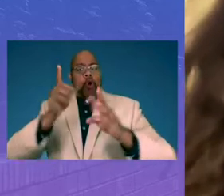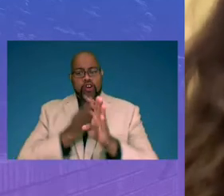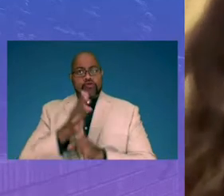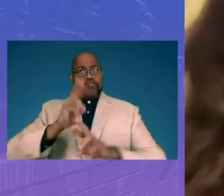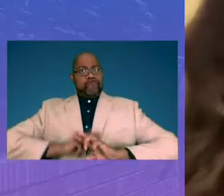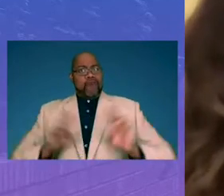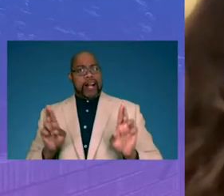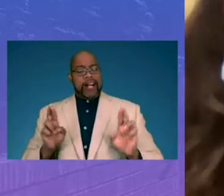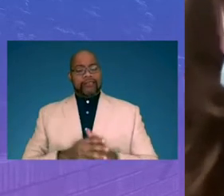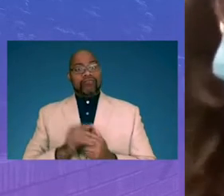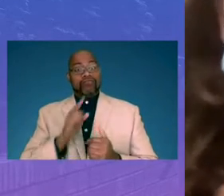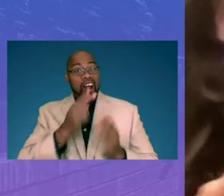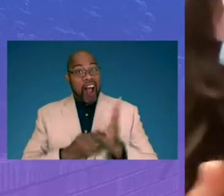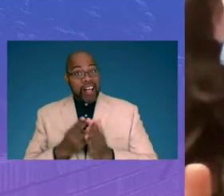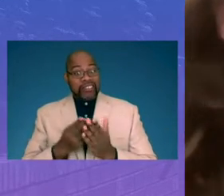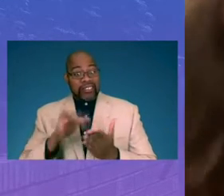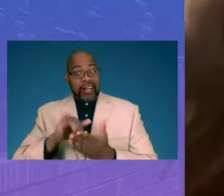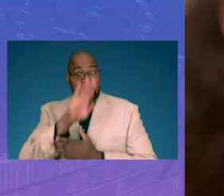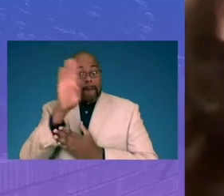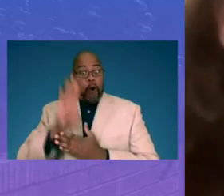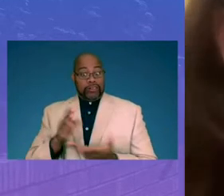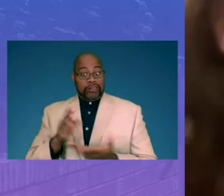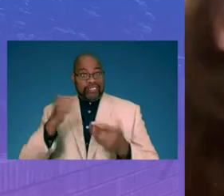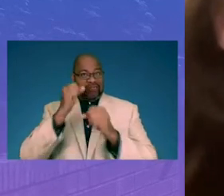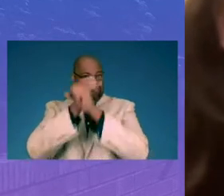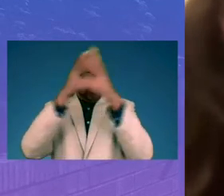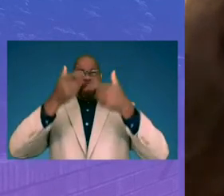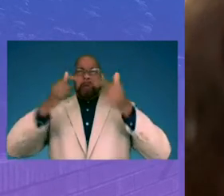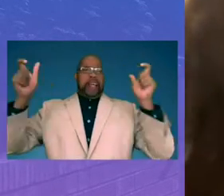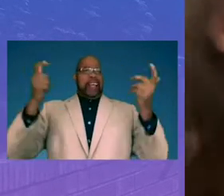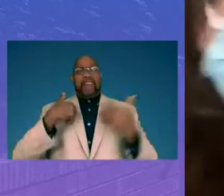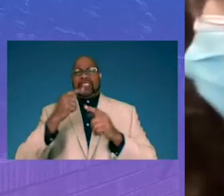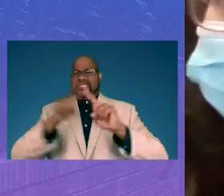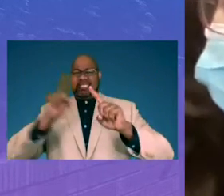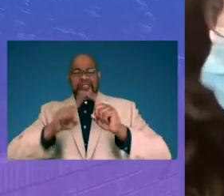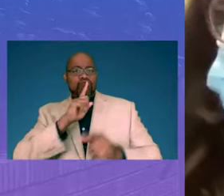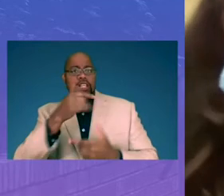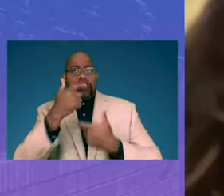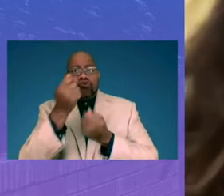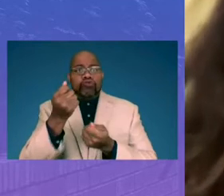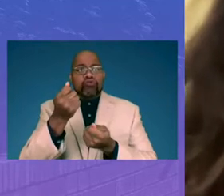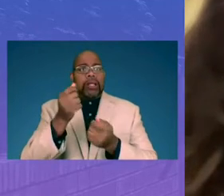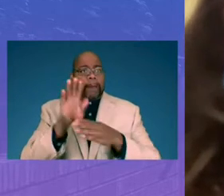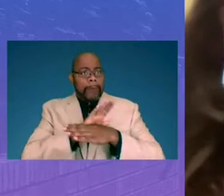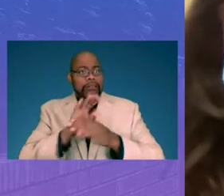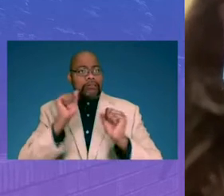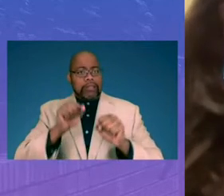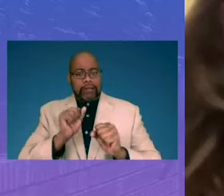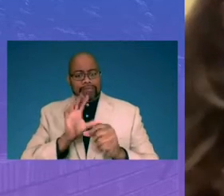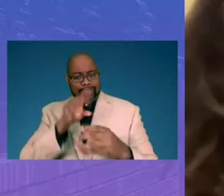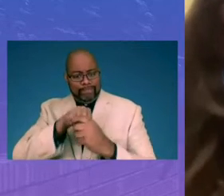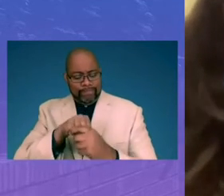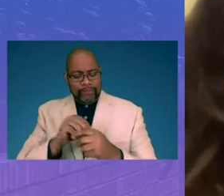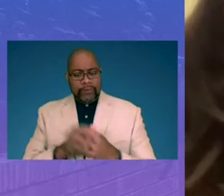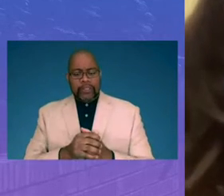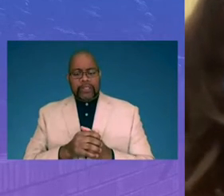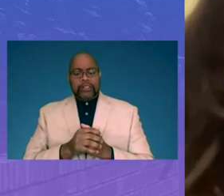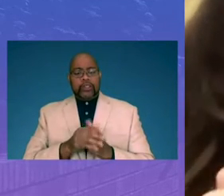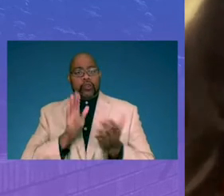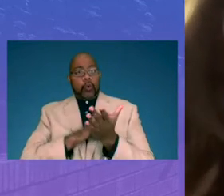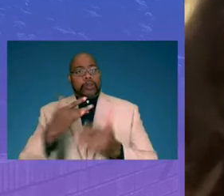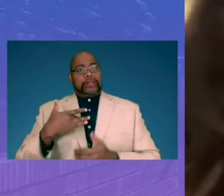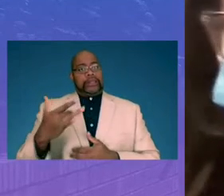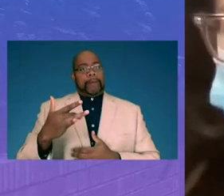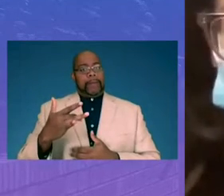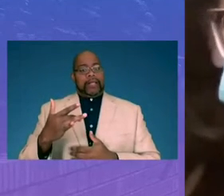And honestly, as Boston, out here you can dream big. You've got all kinds of really interesting industries that you can tap into, and schools typically and traditionally